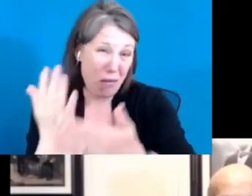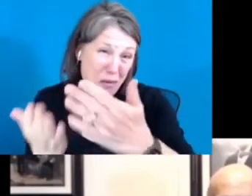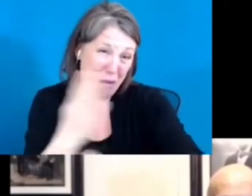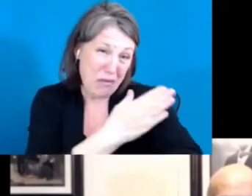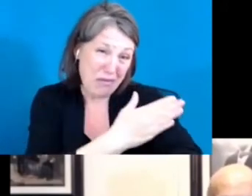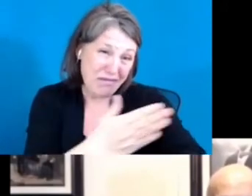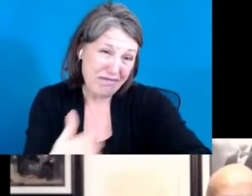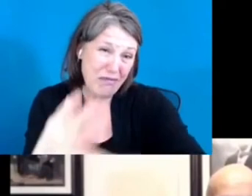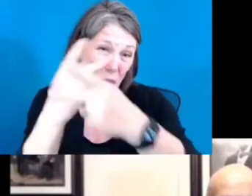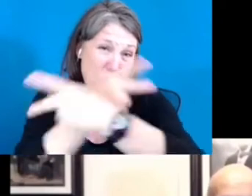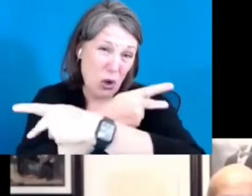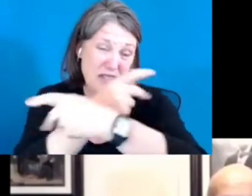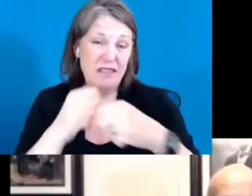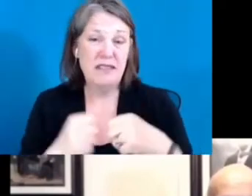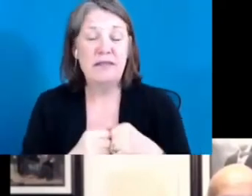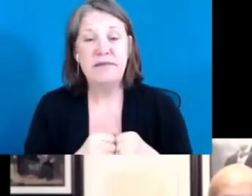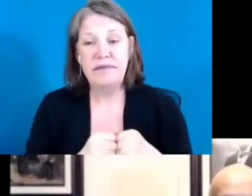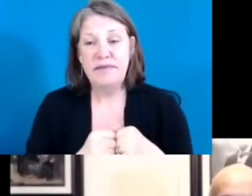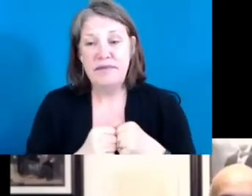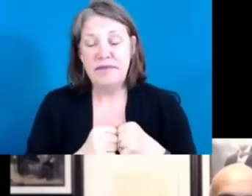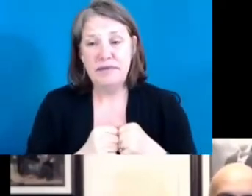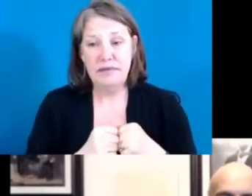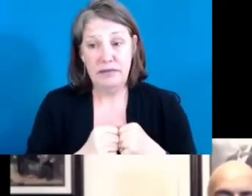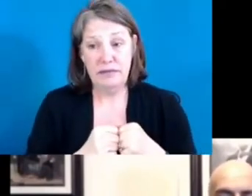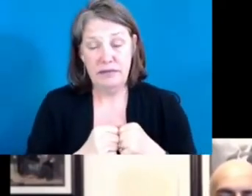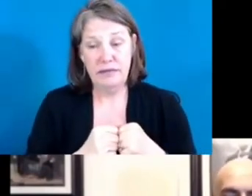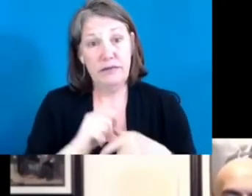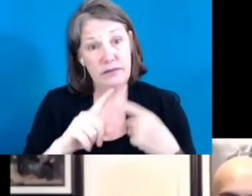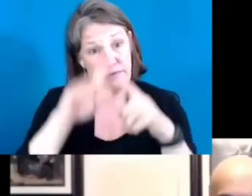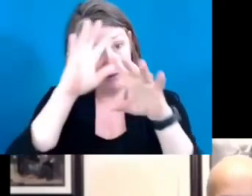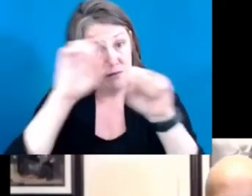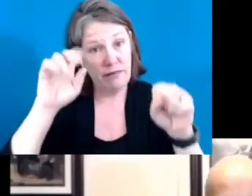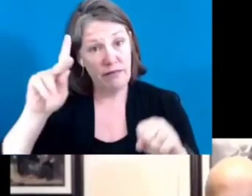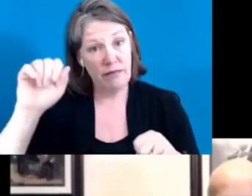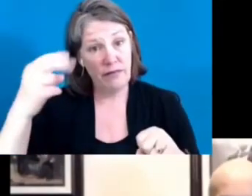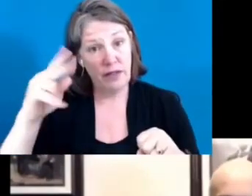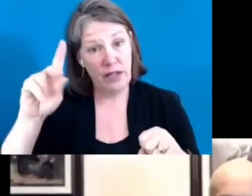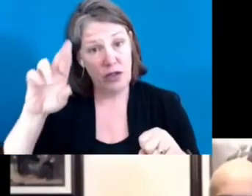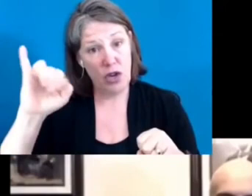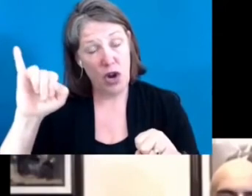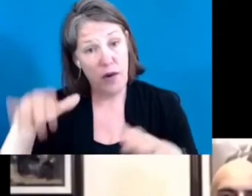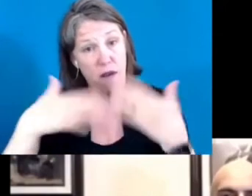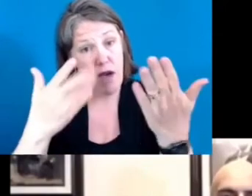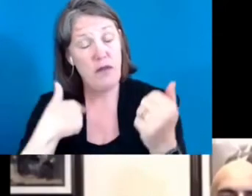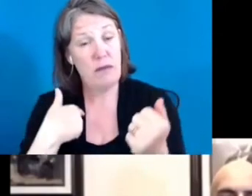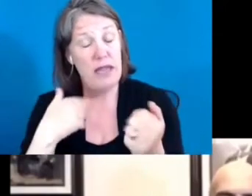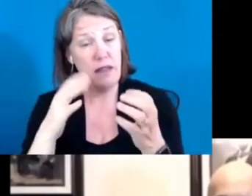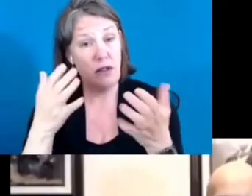President Kashkari offered me the opportunity to join him in doing what we could to